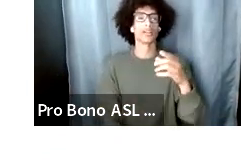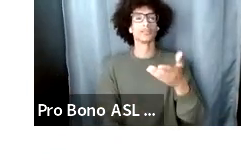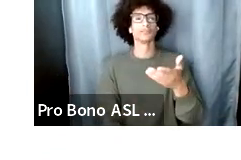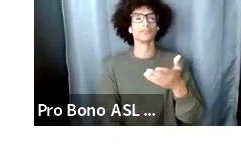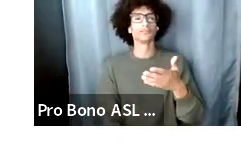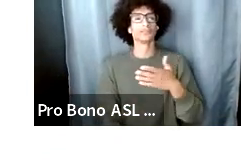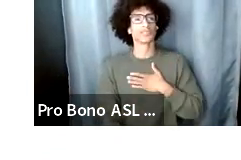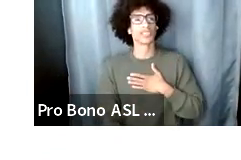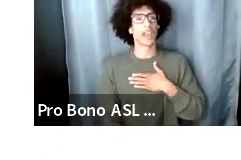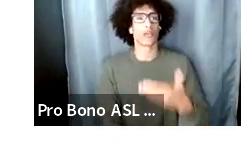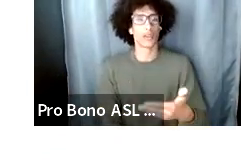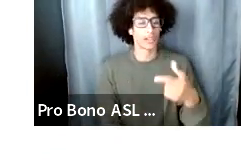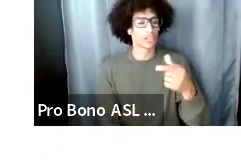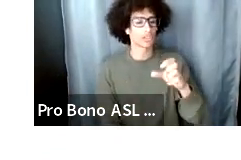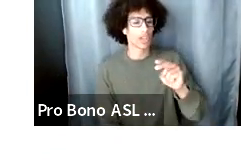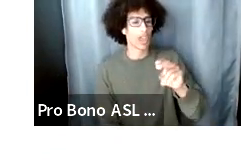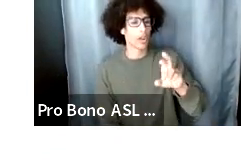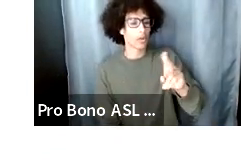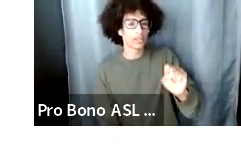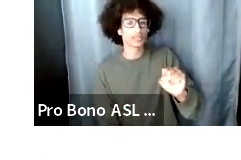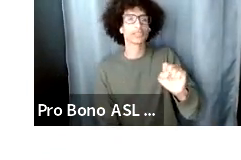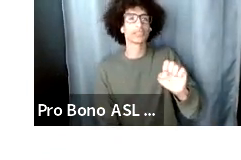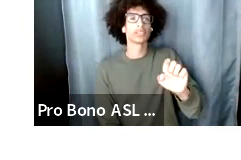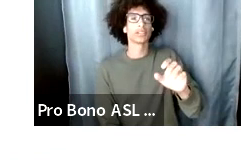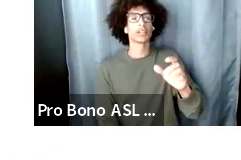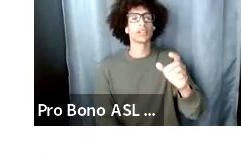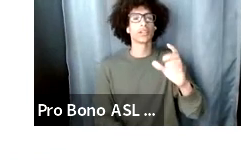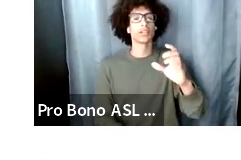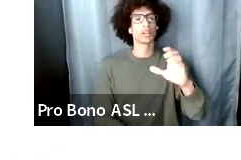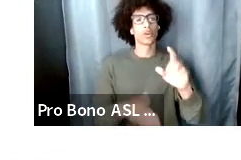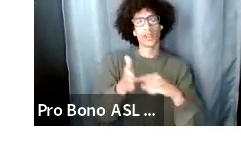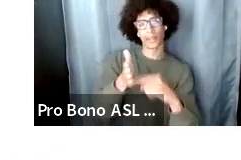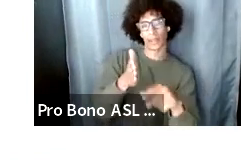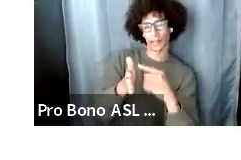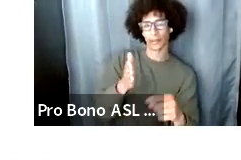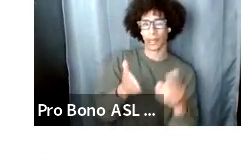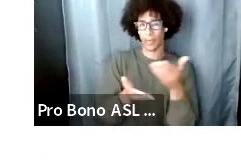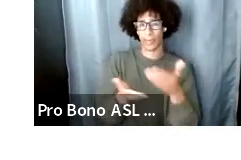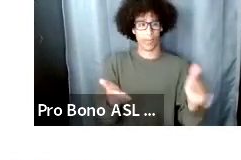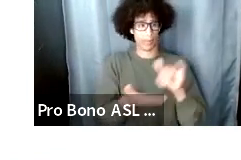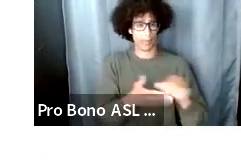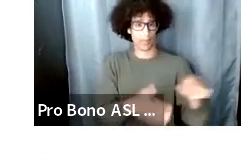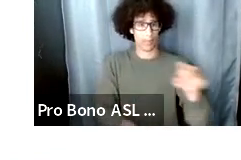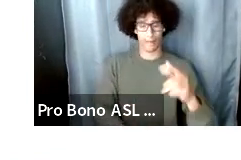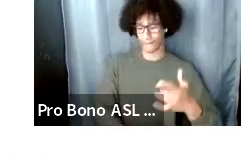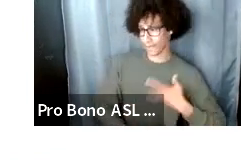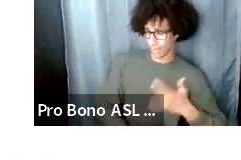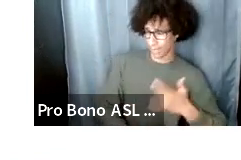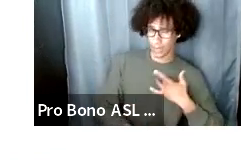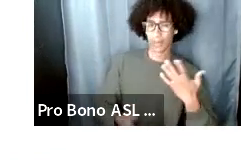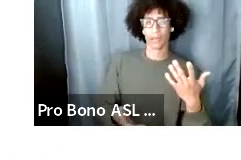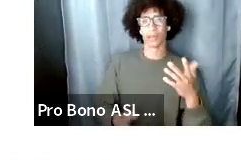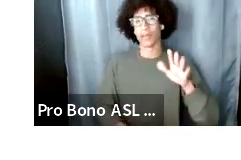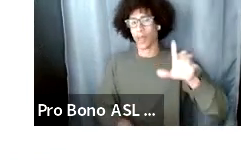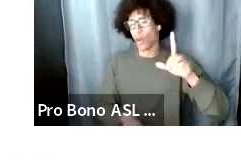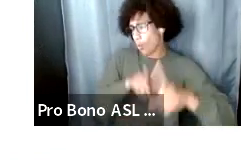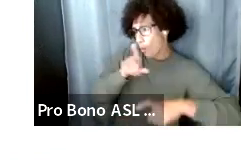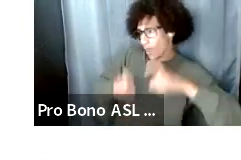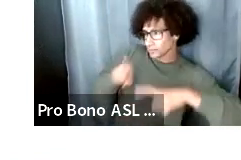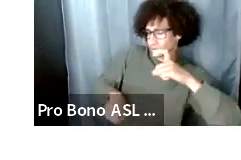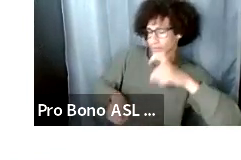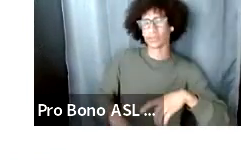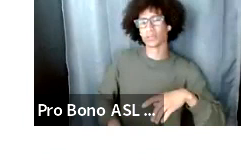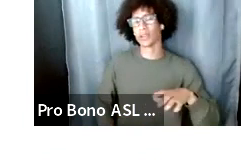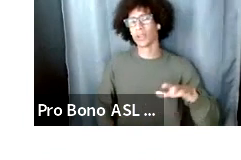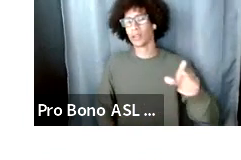impacted you things that people are really feeling things that people you know look at people's questions look at people's um reactions